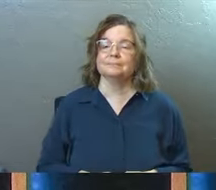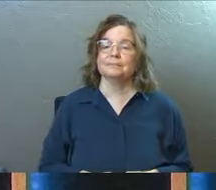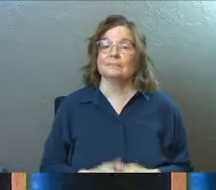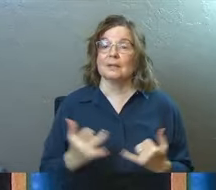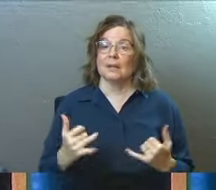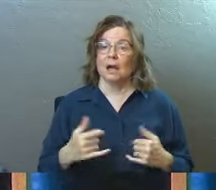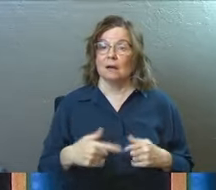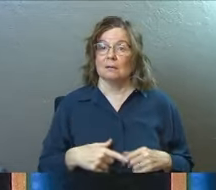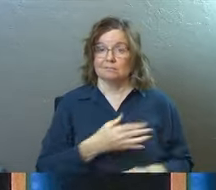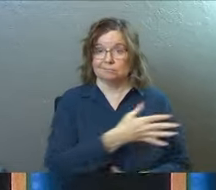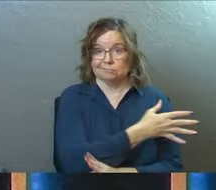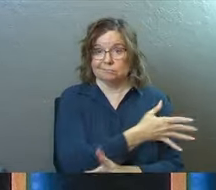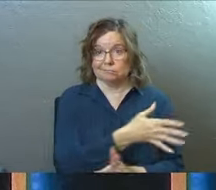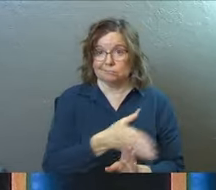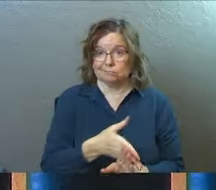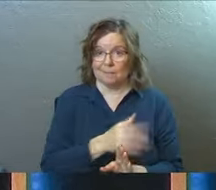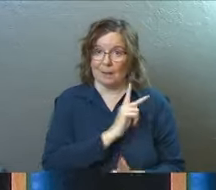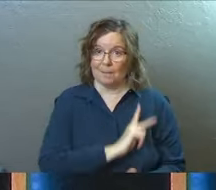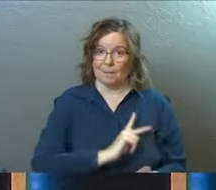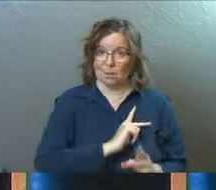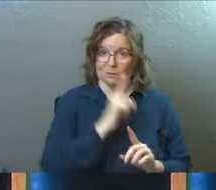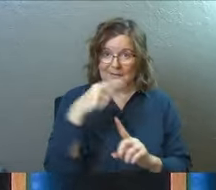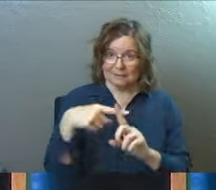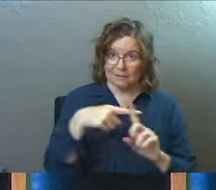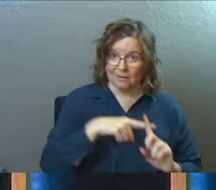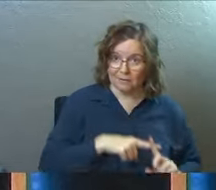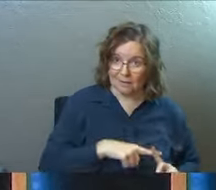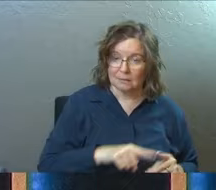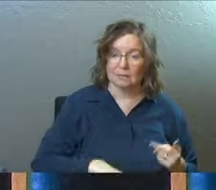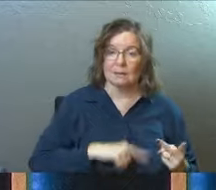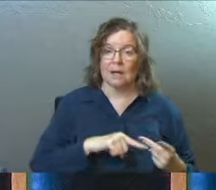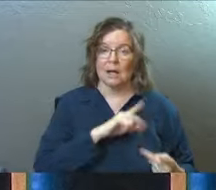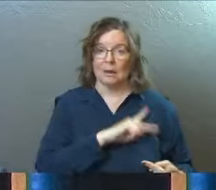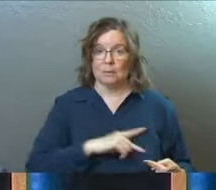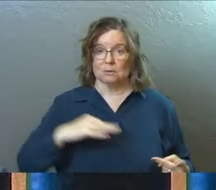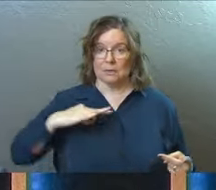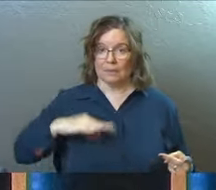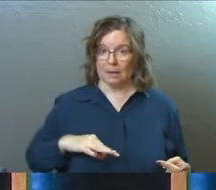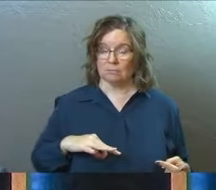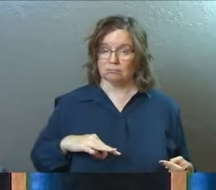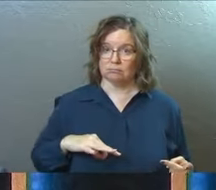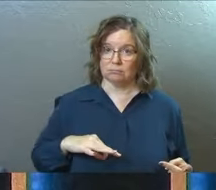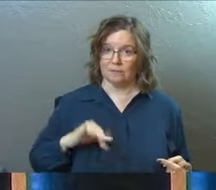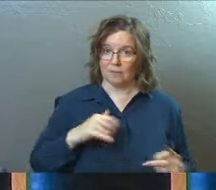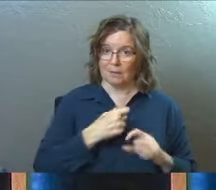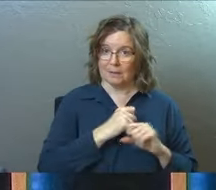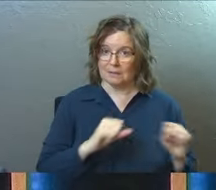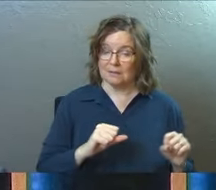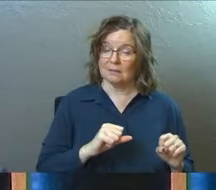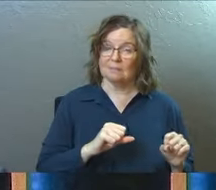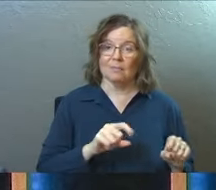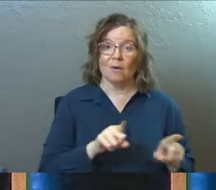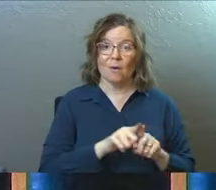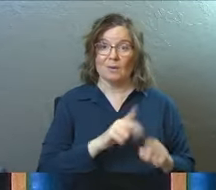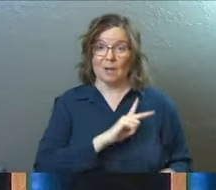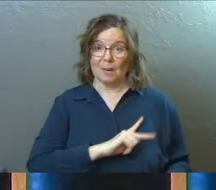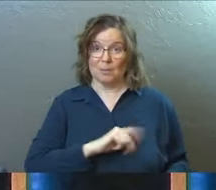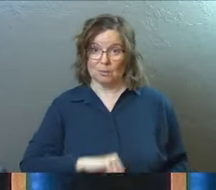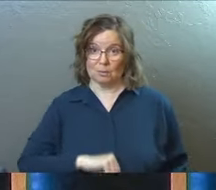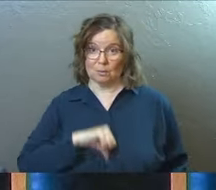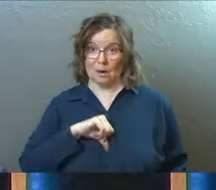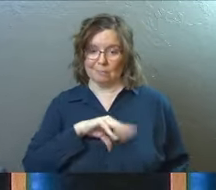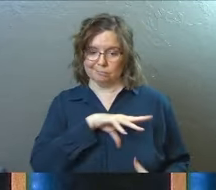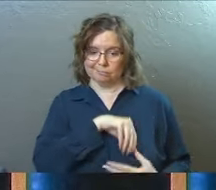up to this point in the passage has all been about our personal salvation and the personal benefits of that salvation. Even our personal pride has been in